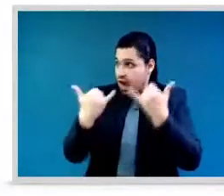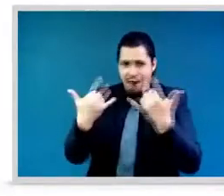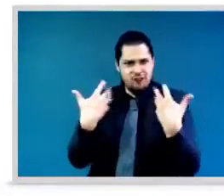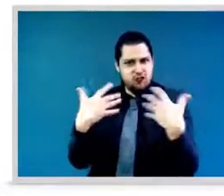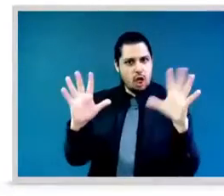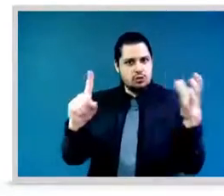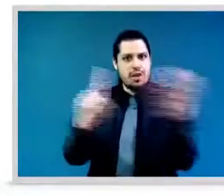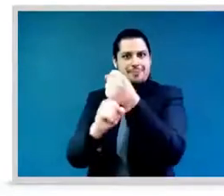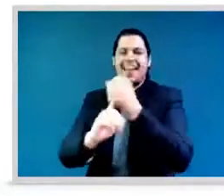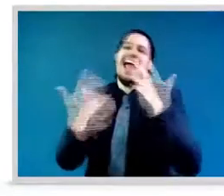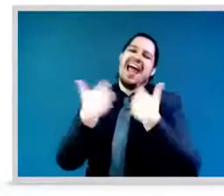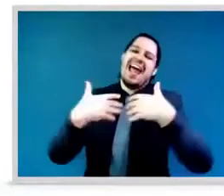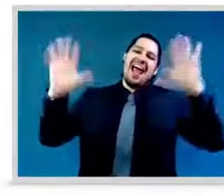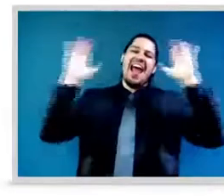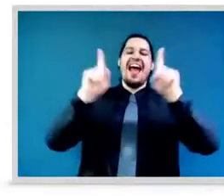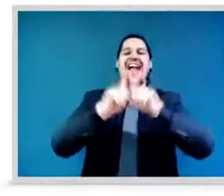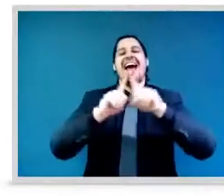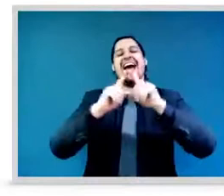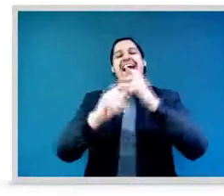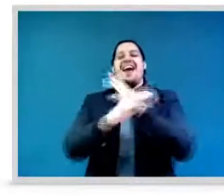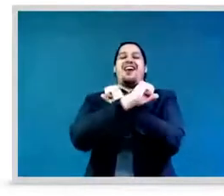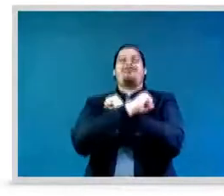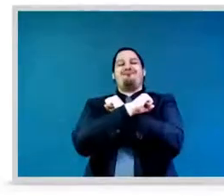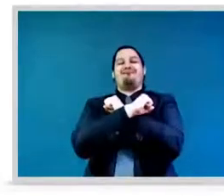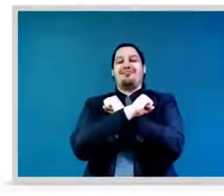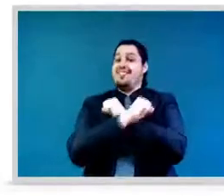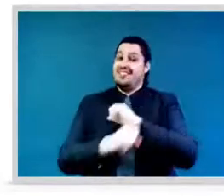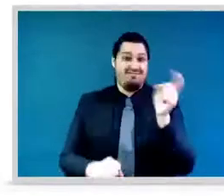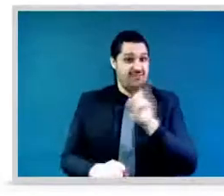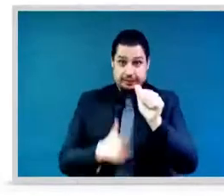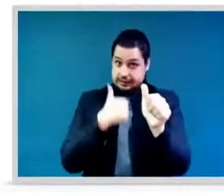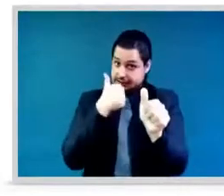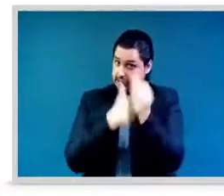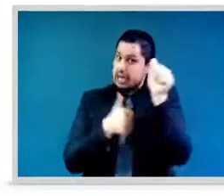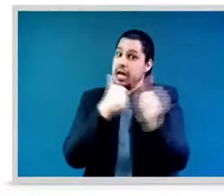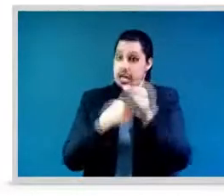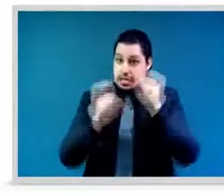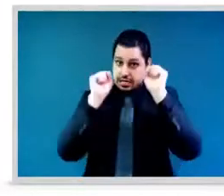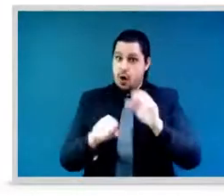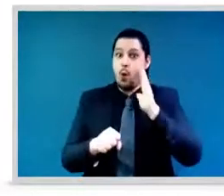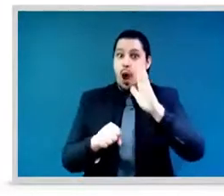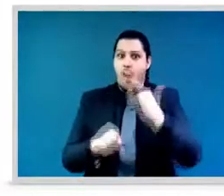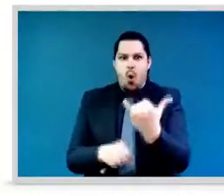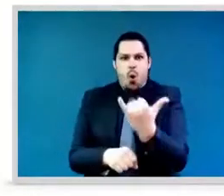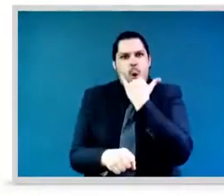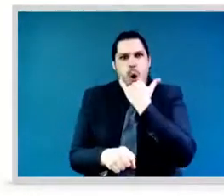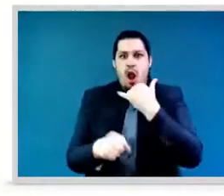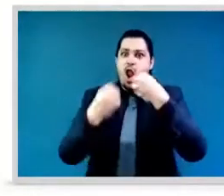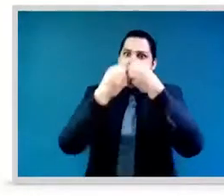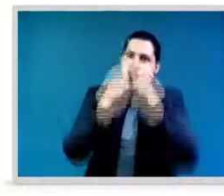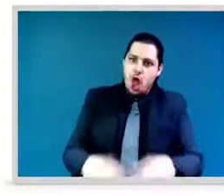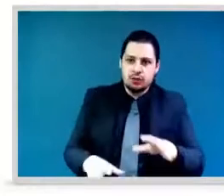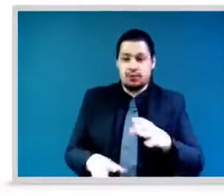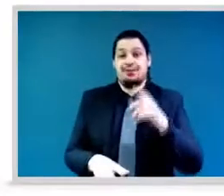global equality agenda in which gender equality would prosper. We have